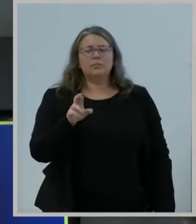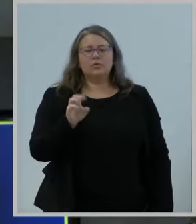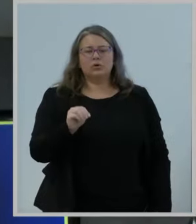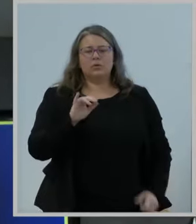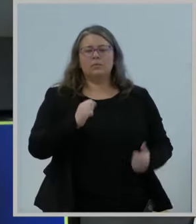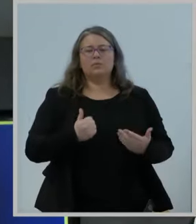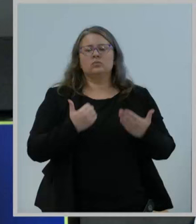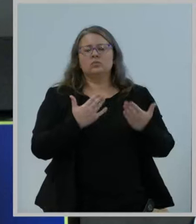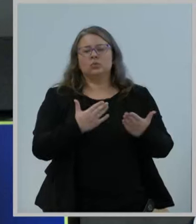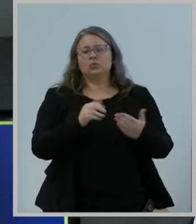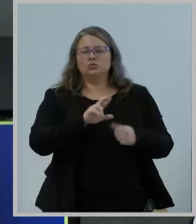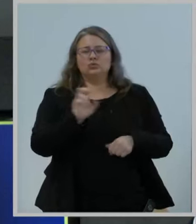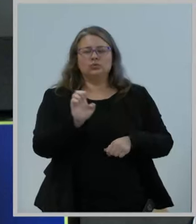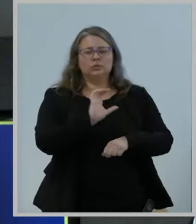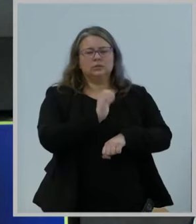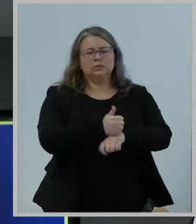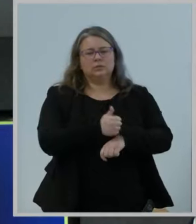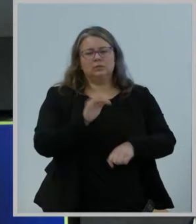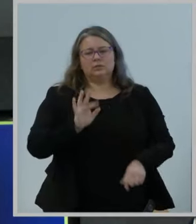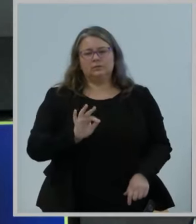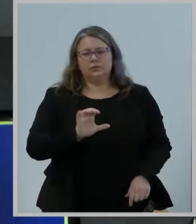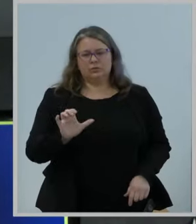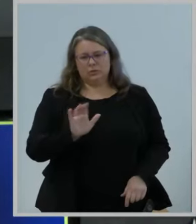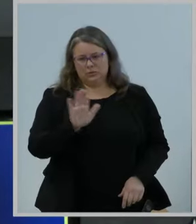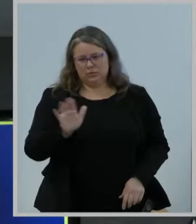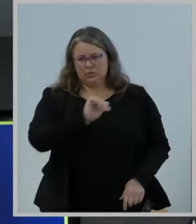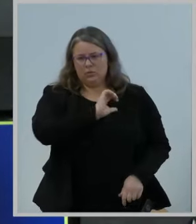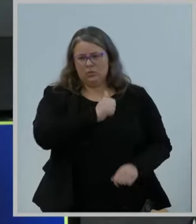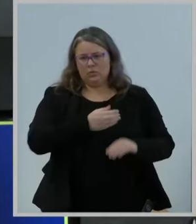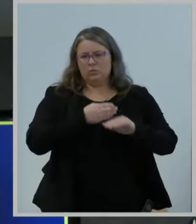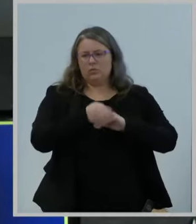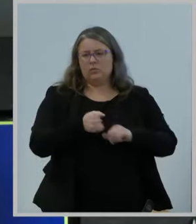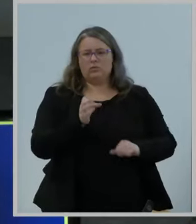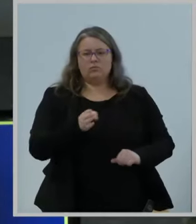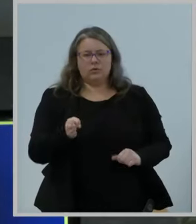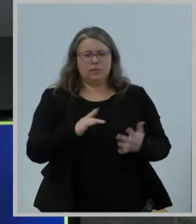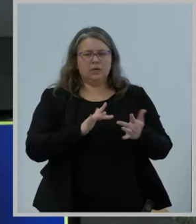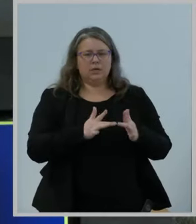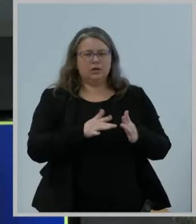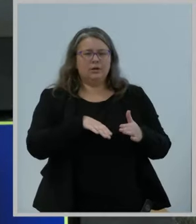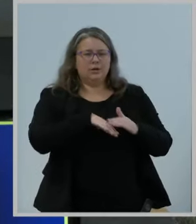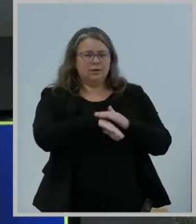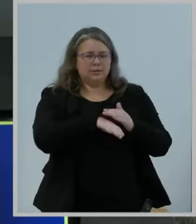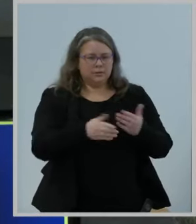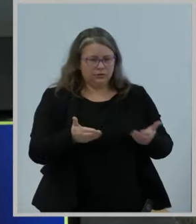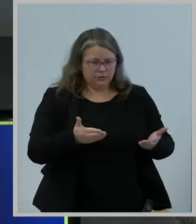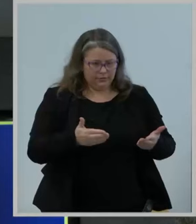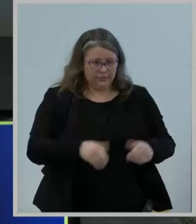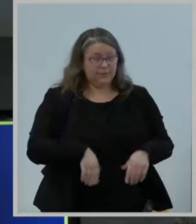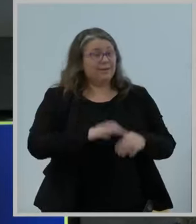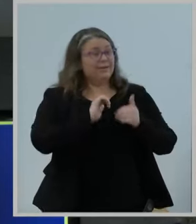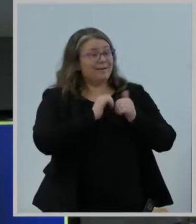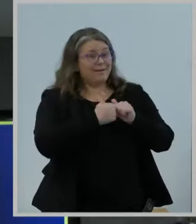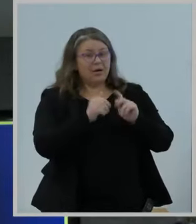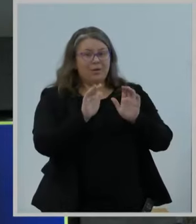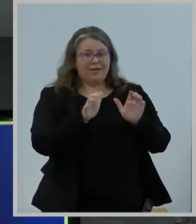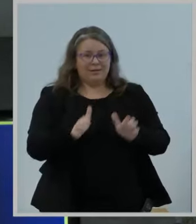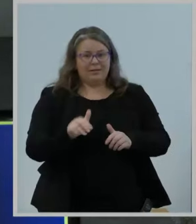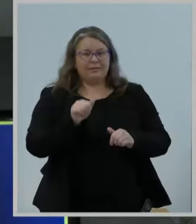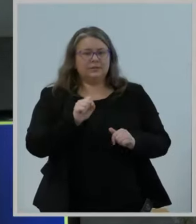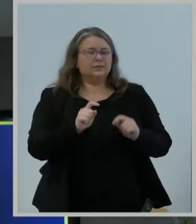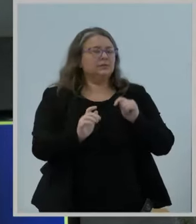reestablish the Federal Communications Authority over broadband Internet access service by classifying it as a